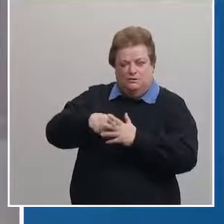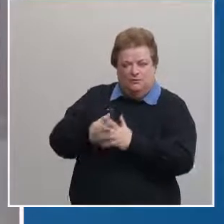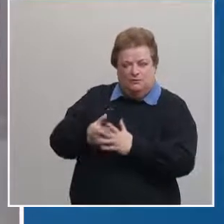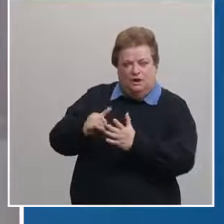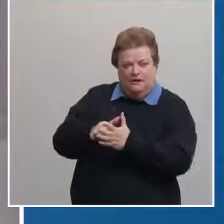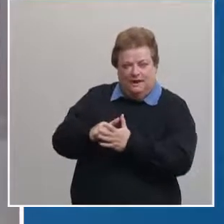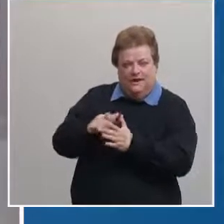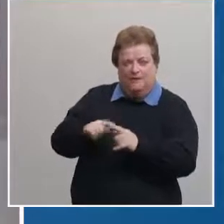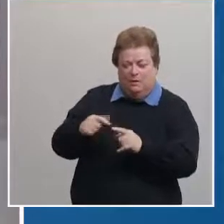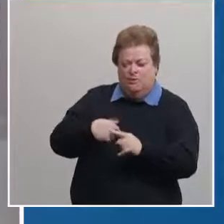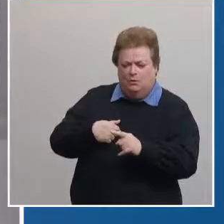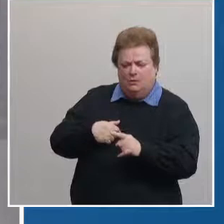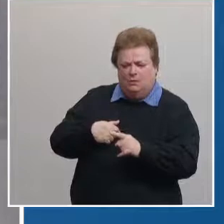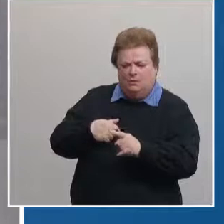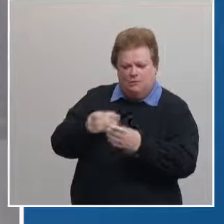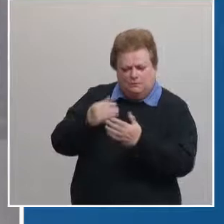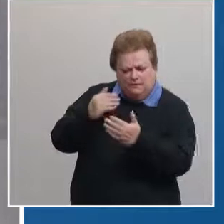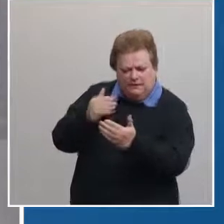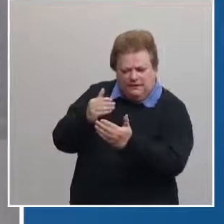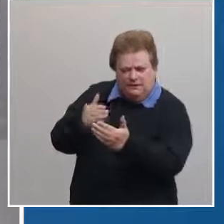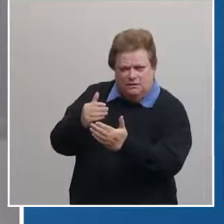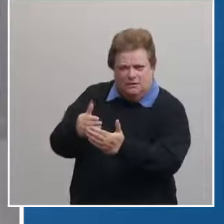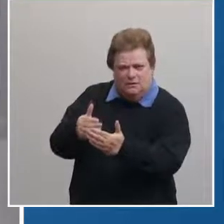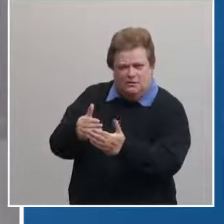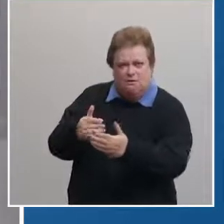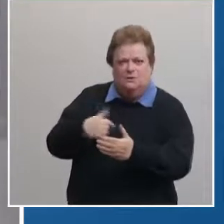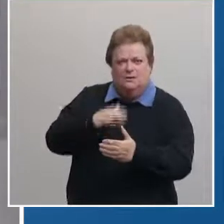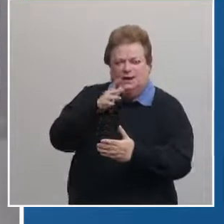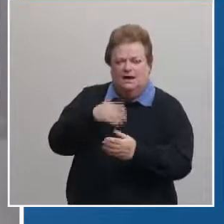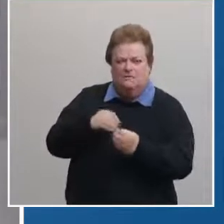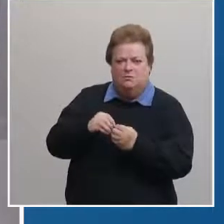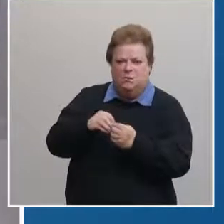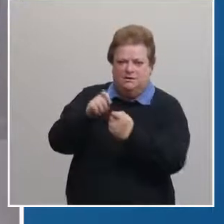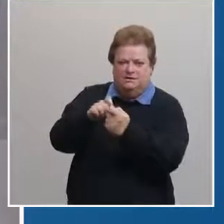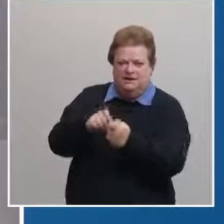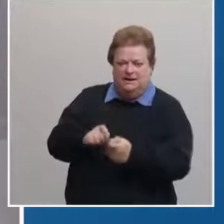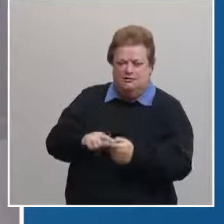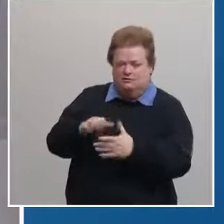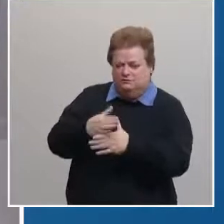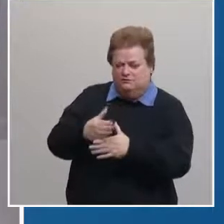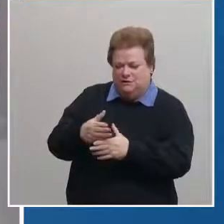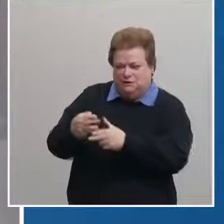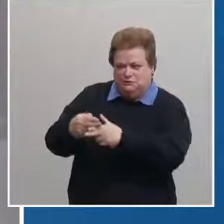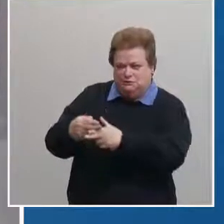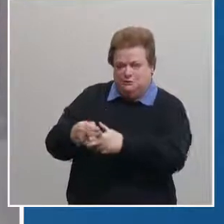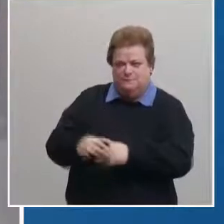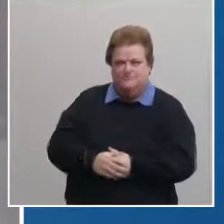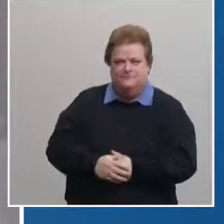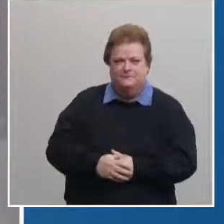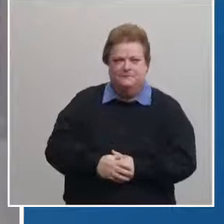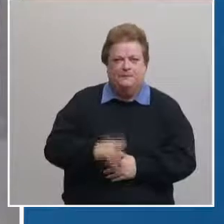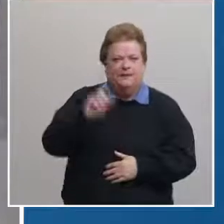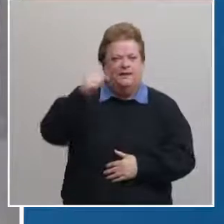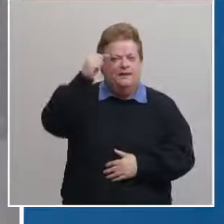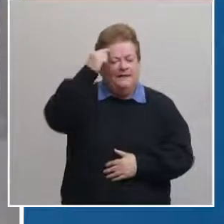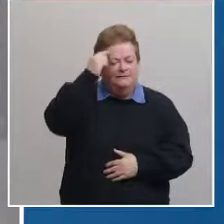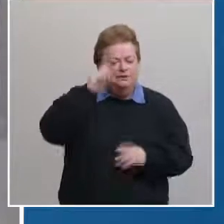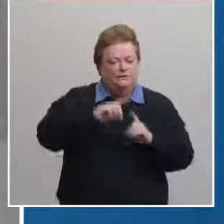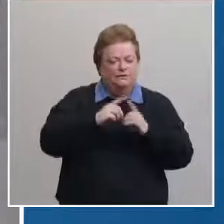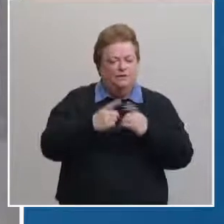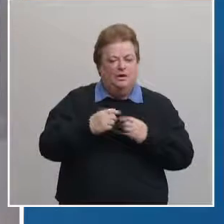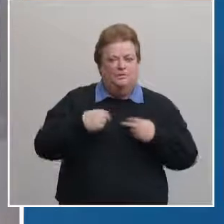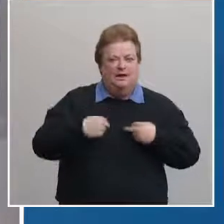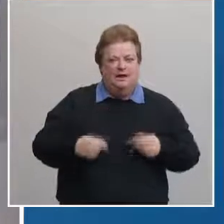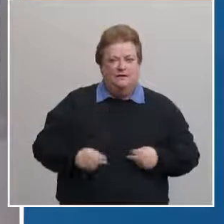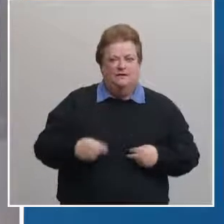we are getting very close we'll have more details to share in the very near future the governor and the department of health